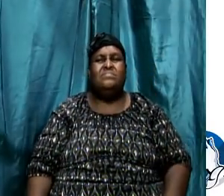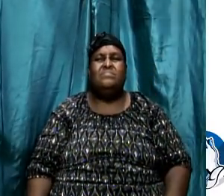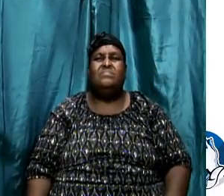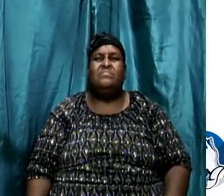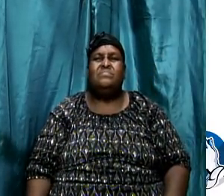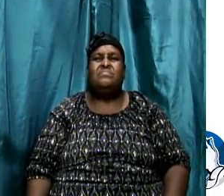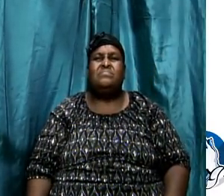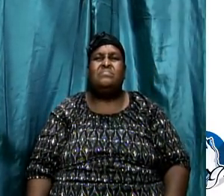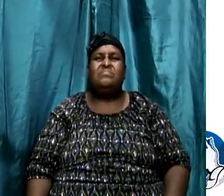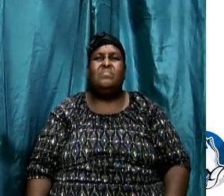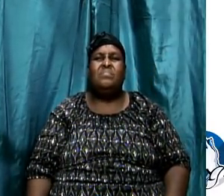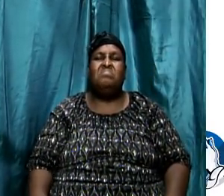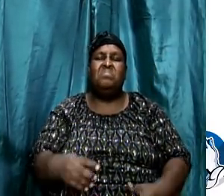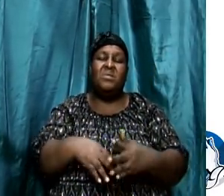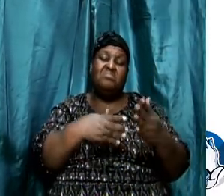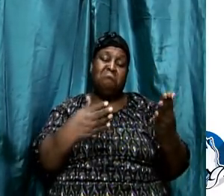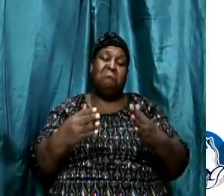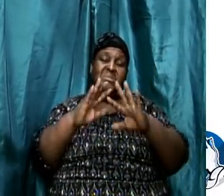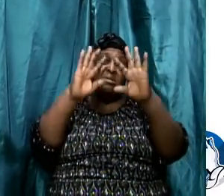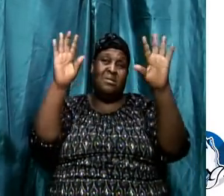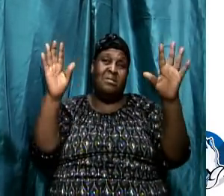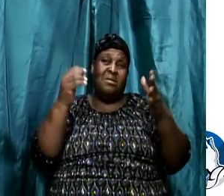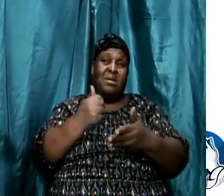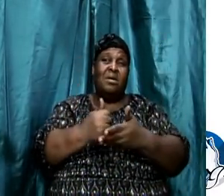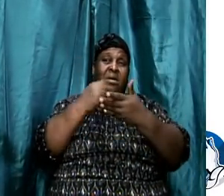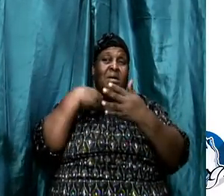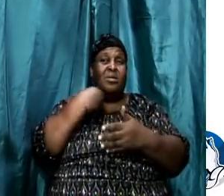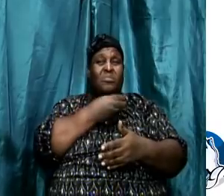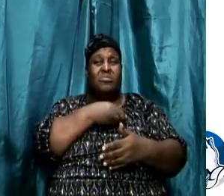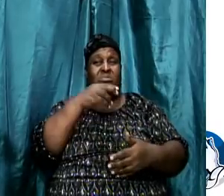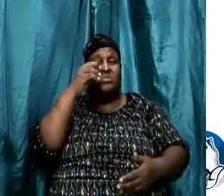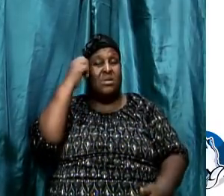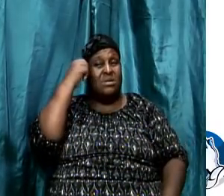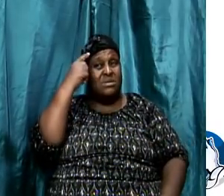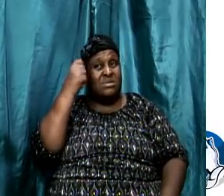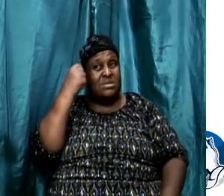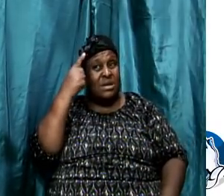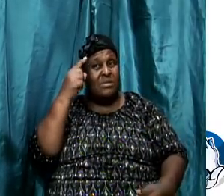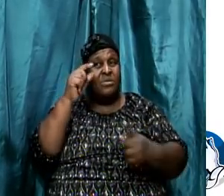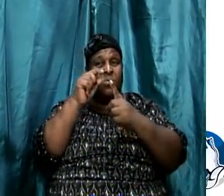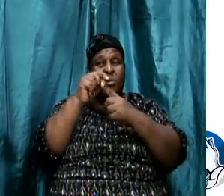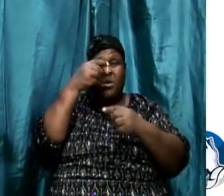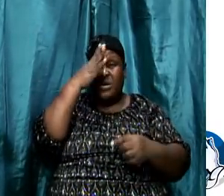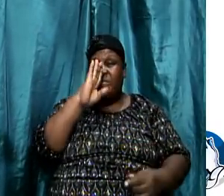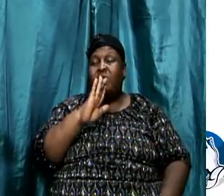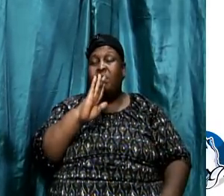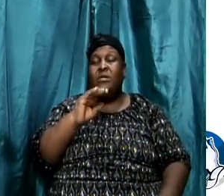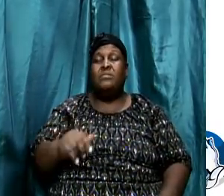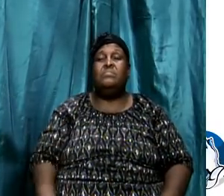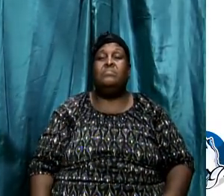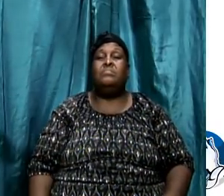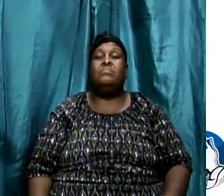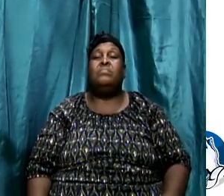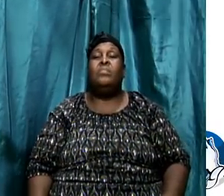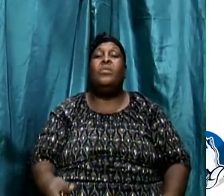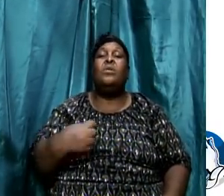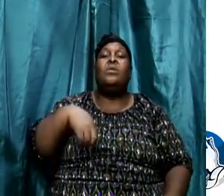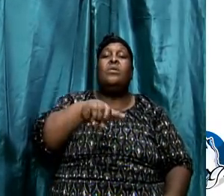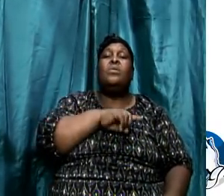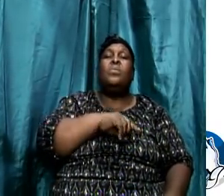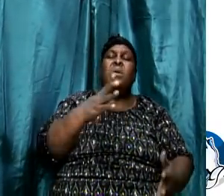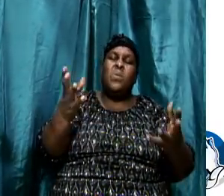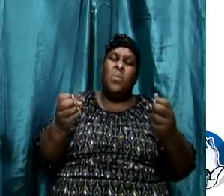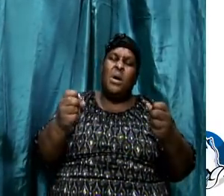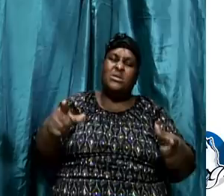And this will bring clarity and help us to get where we should be as well as to interpreting scriptures. We want to walk in the word,